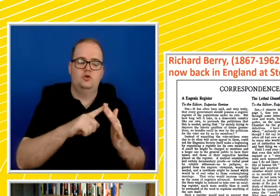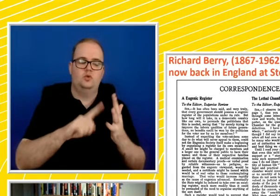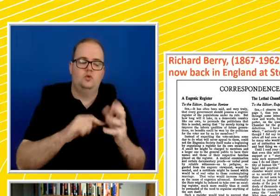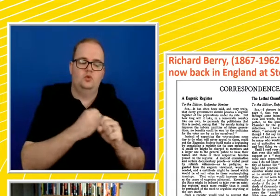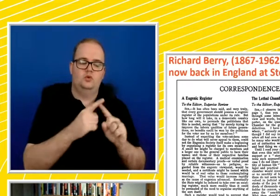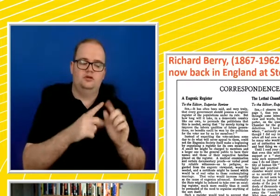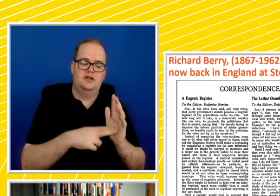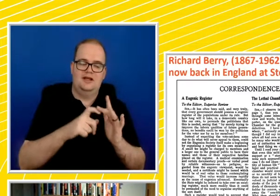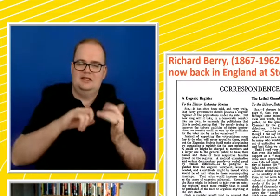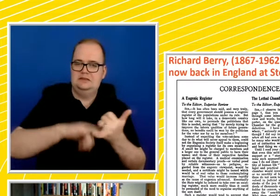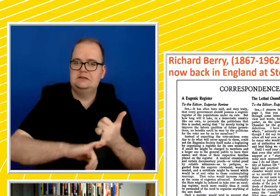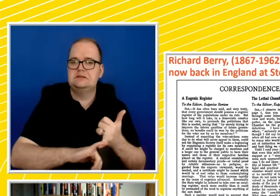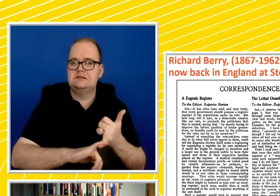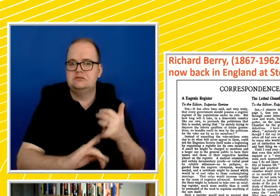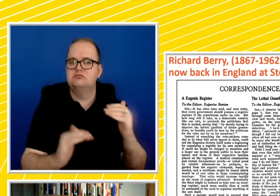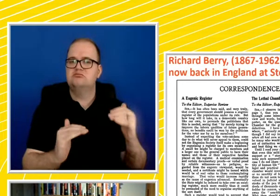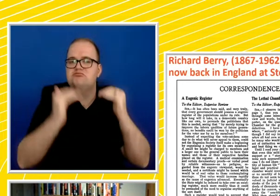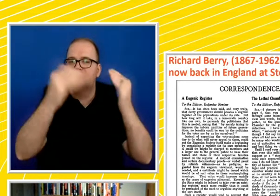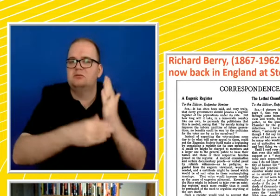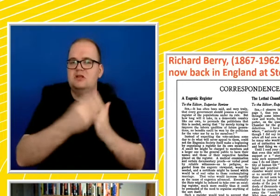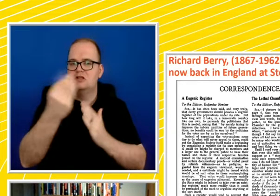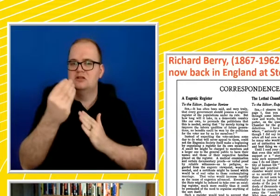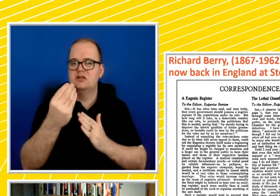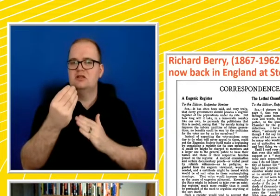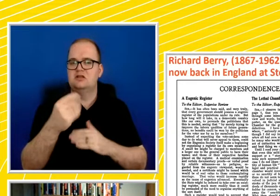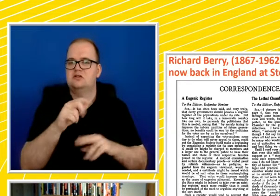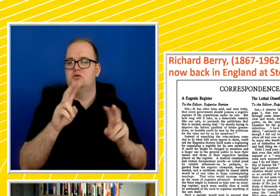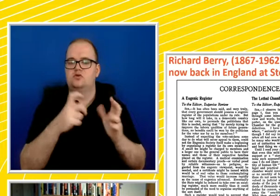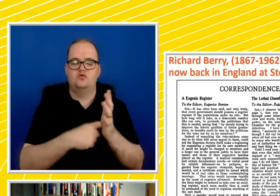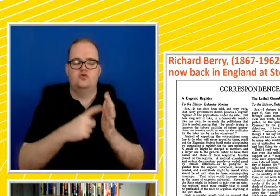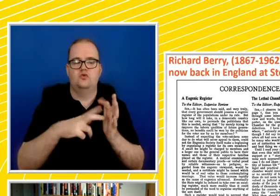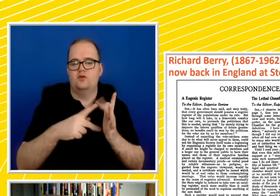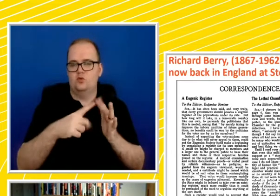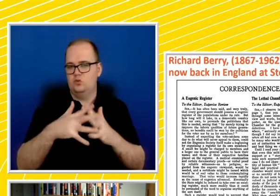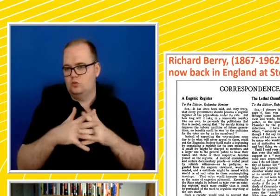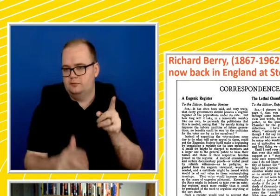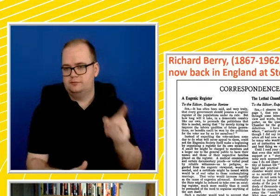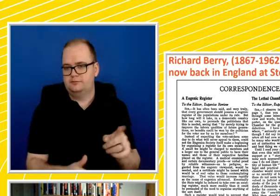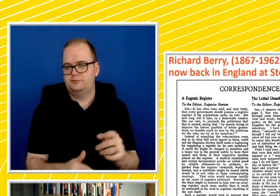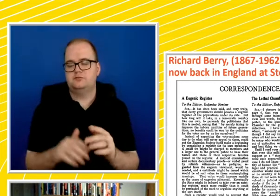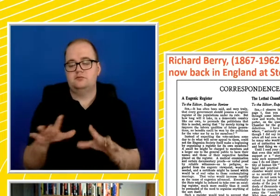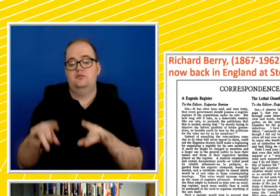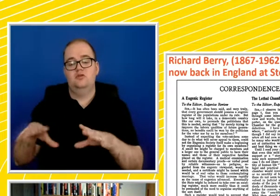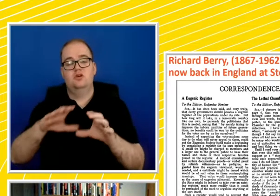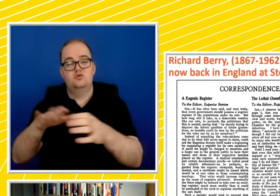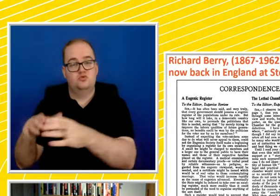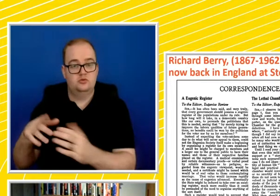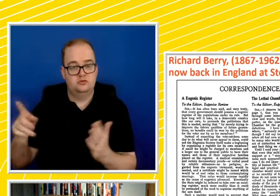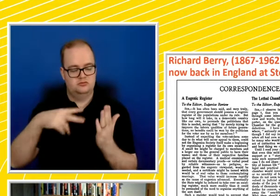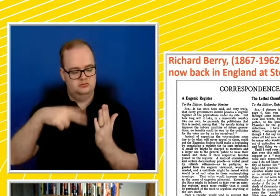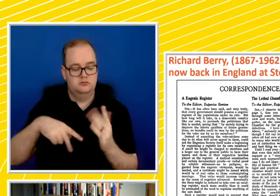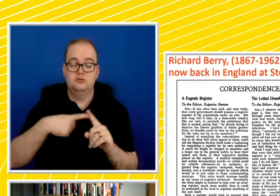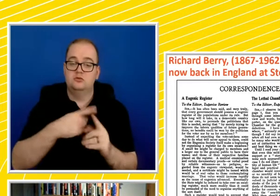the major journal that was being used by the eugenics groups in Australia or read and contributed to, but it's also a global